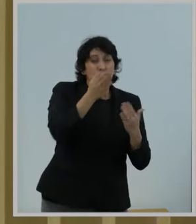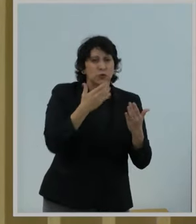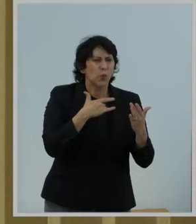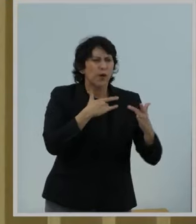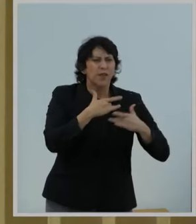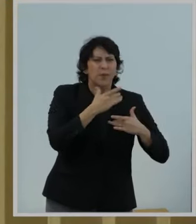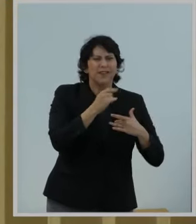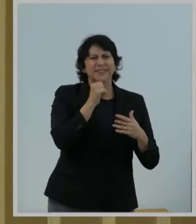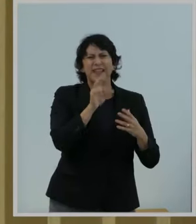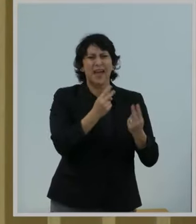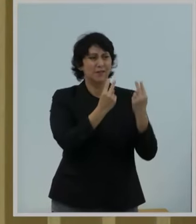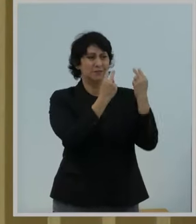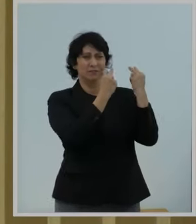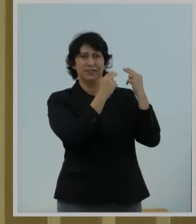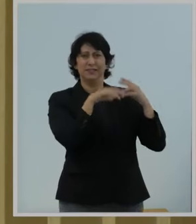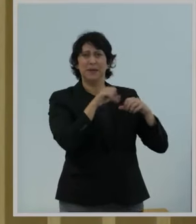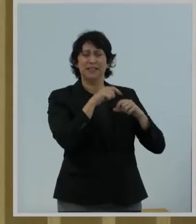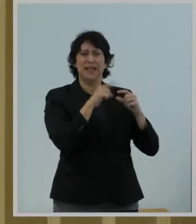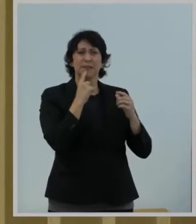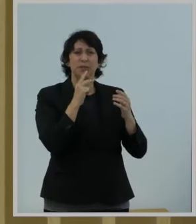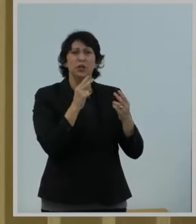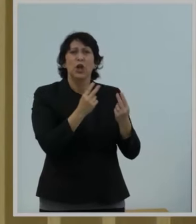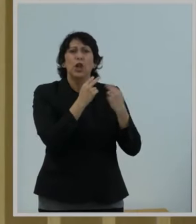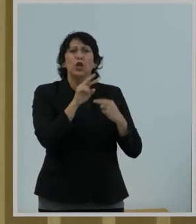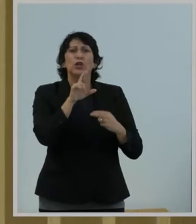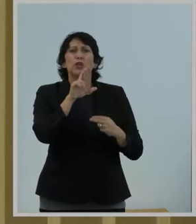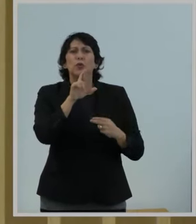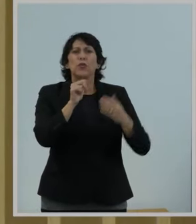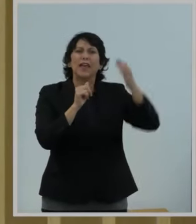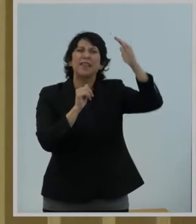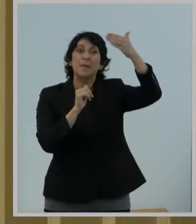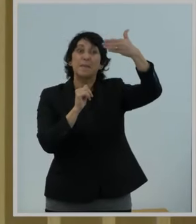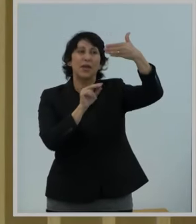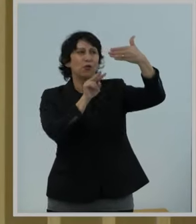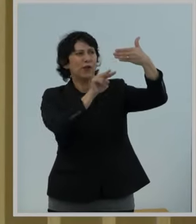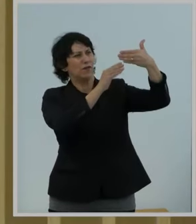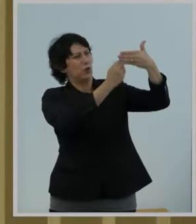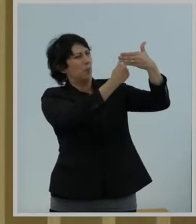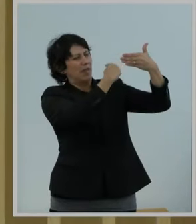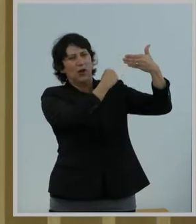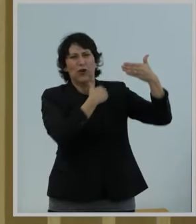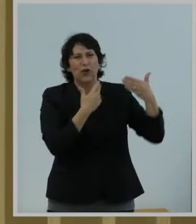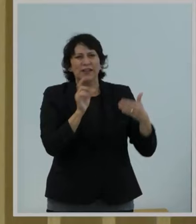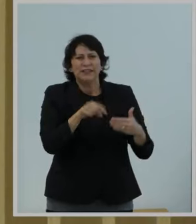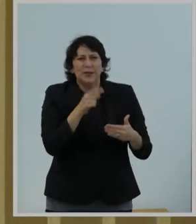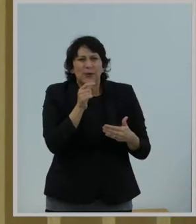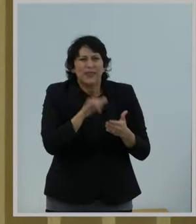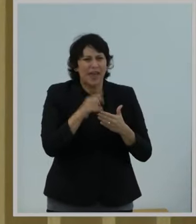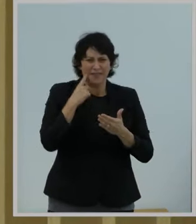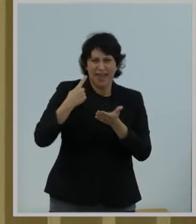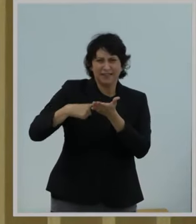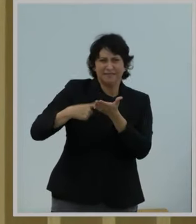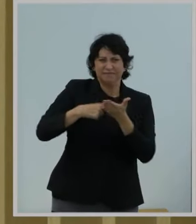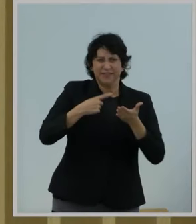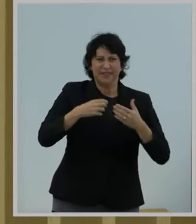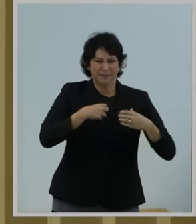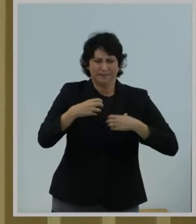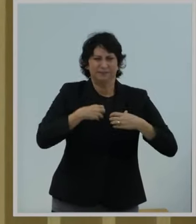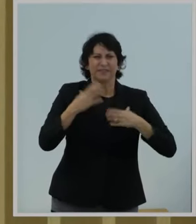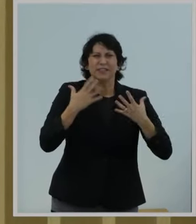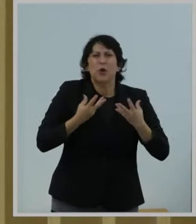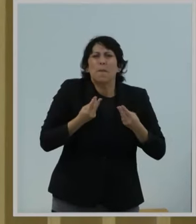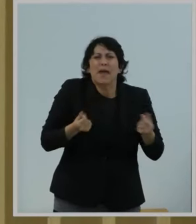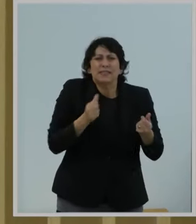We shouldn't spend our time staring into the regulatory rearview mirror or relitigating disputes that have long since passed from